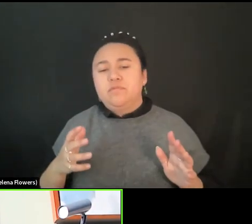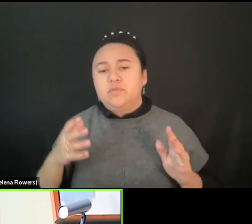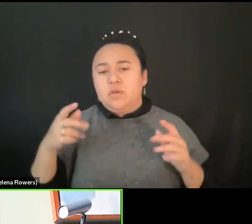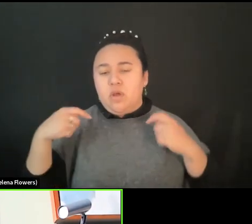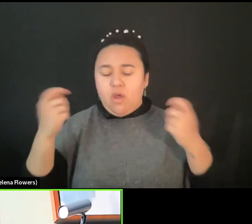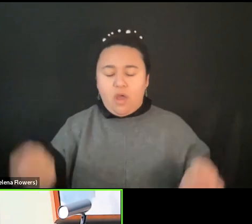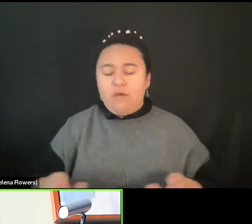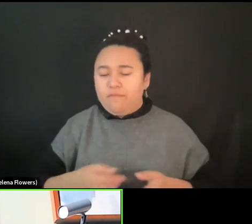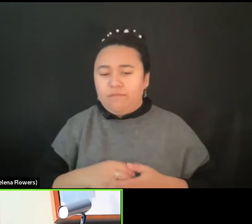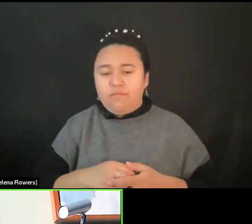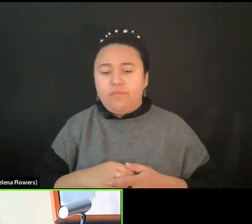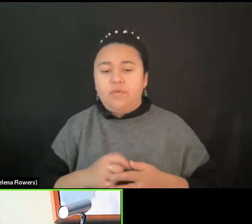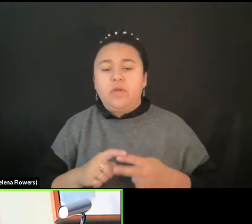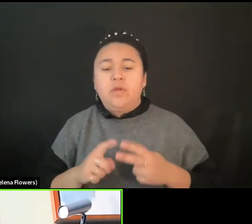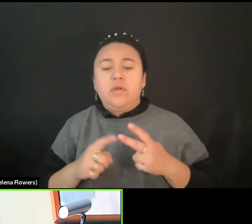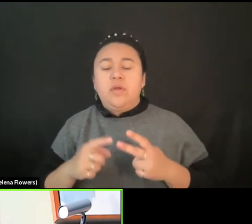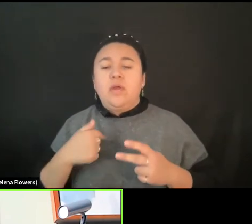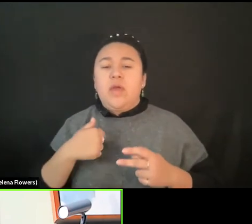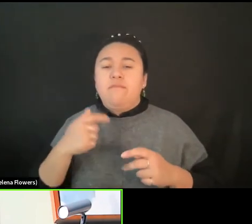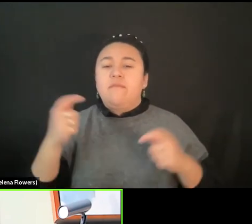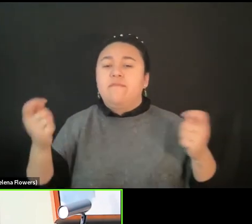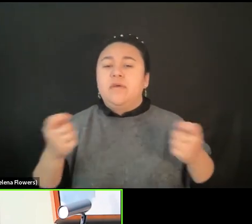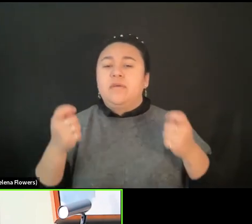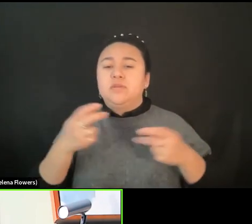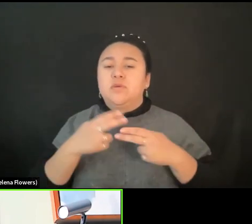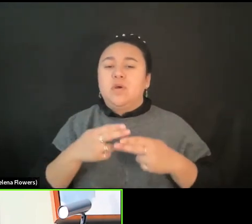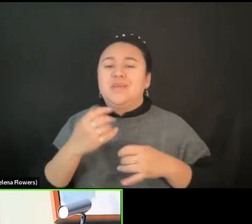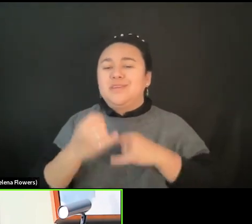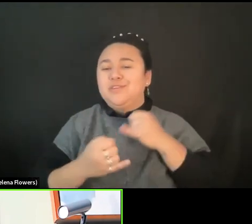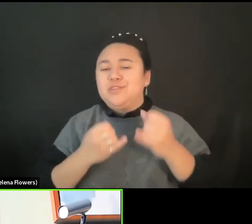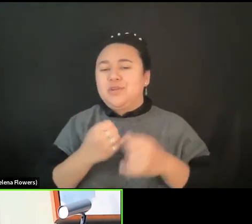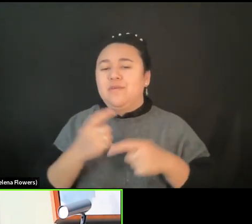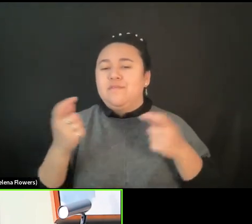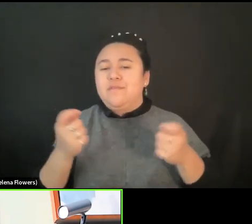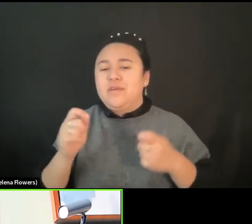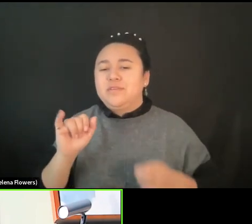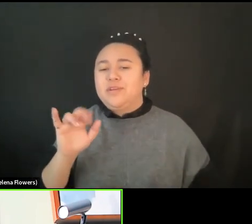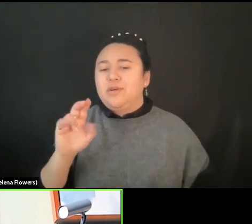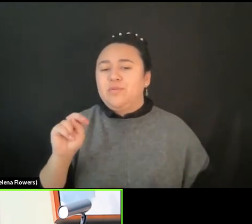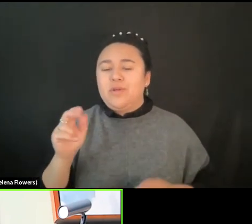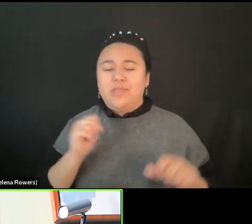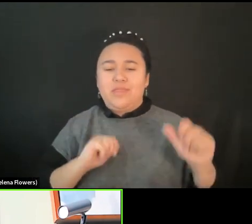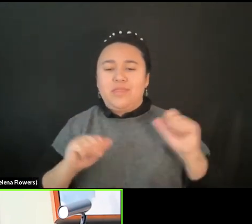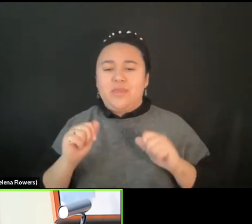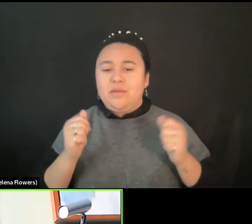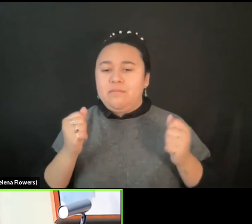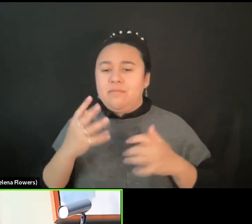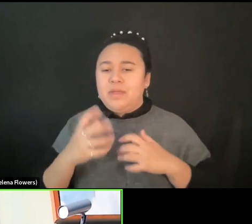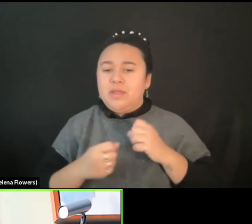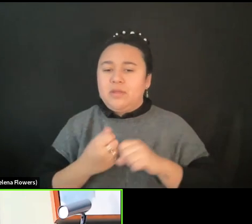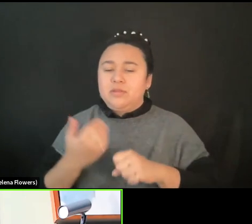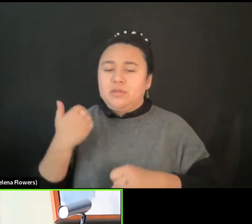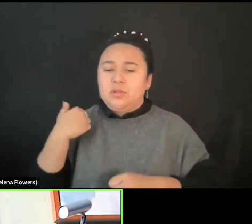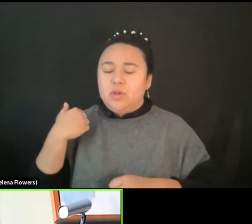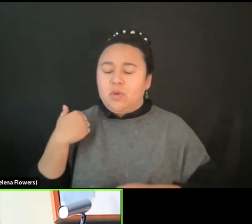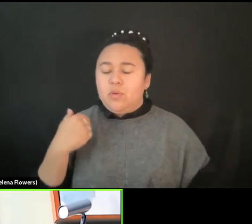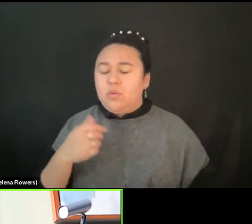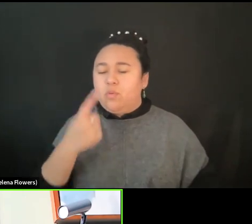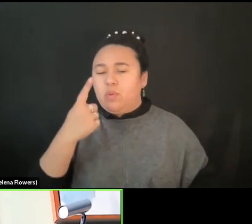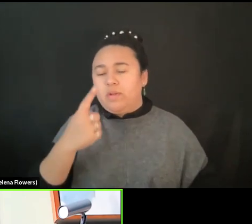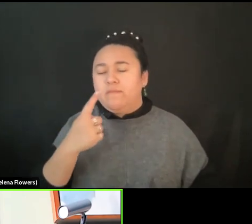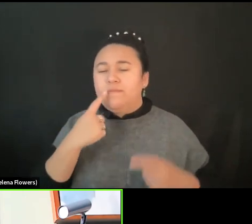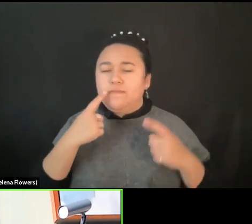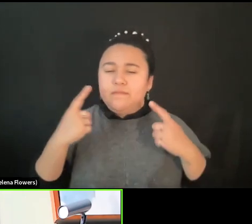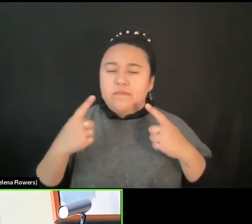International Festival of University Theater. And years ago, many years ago, a very famous Iranian actress, she's now